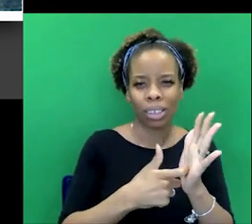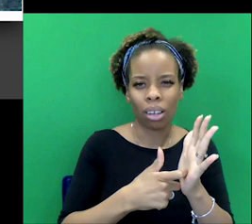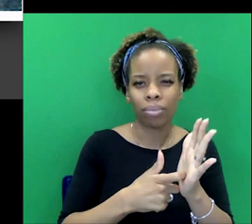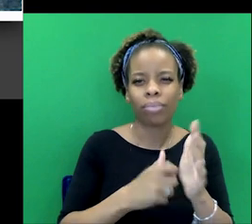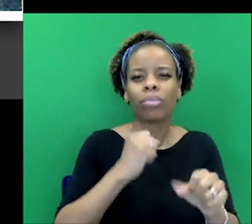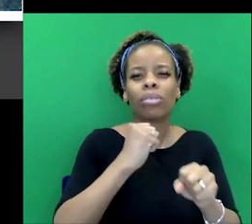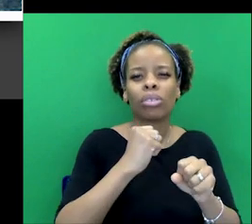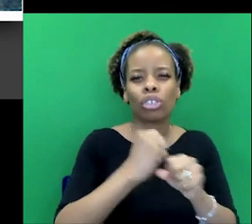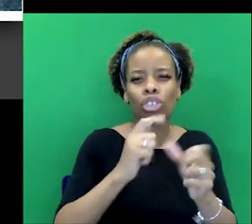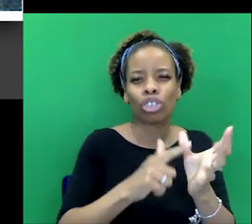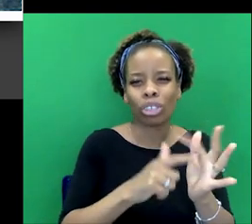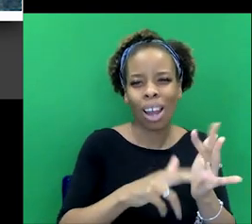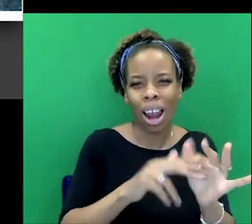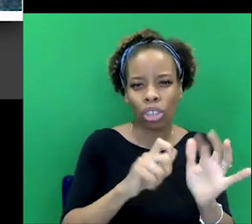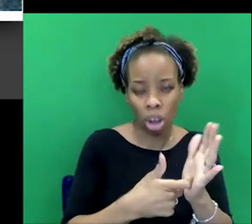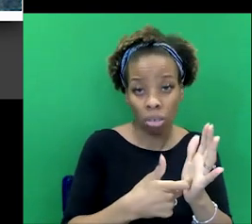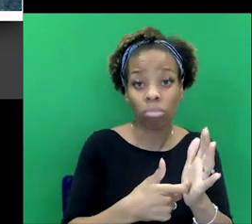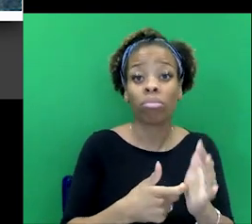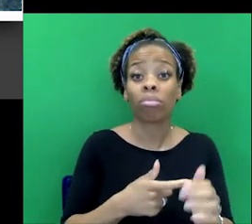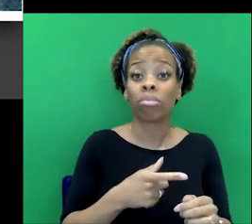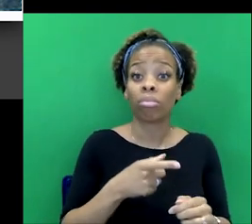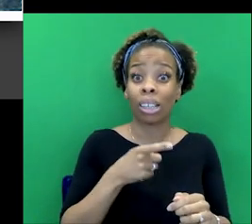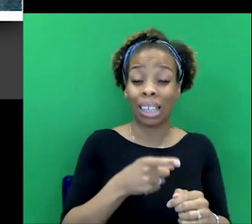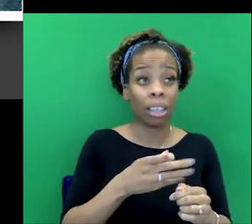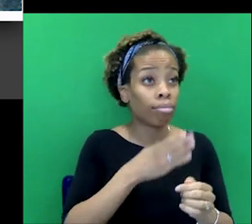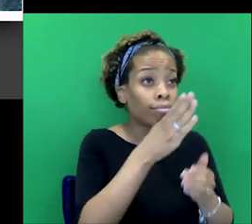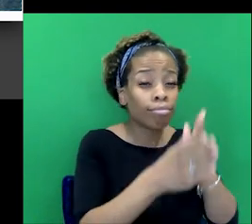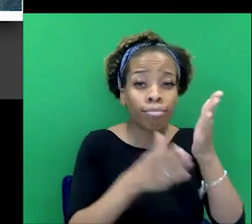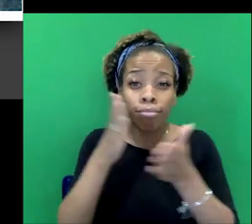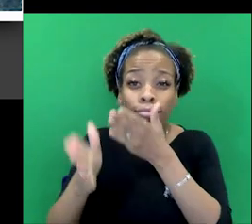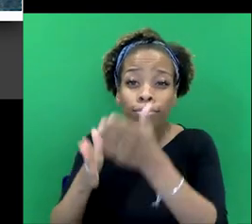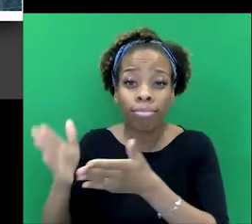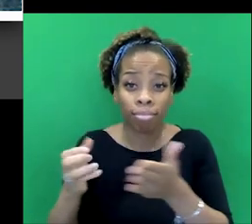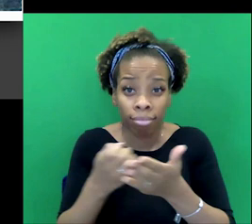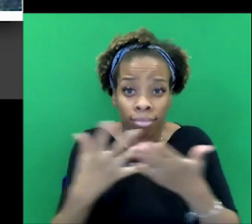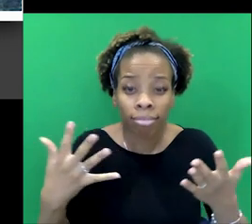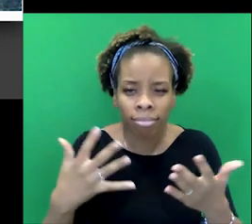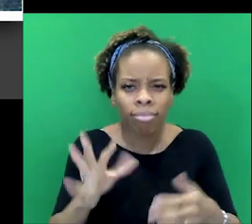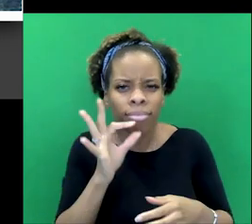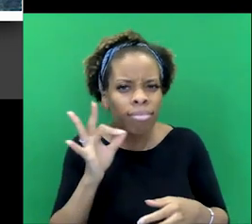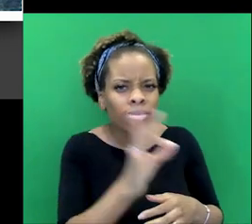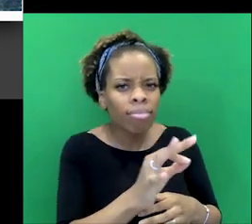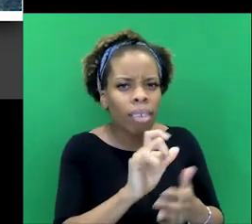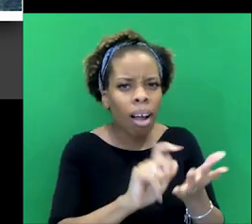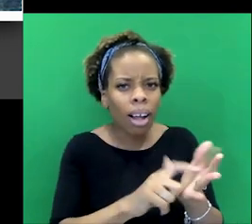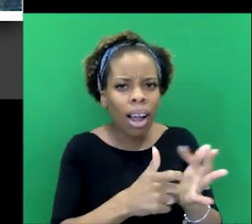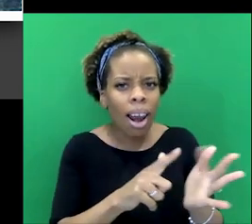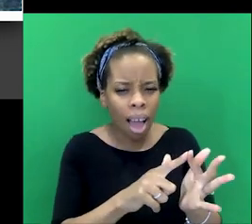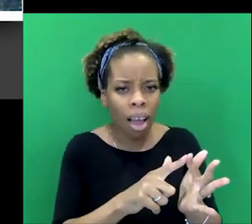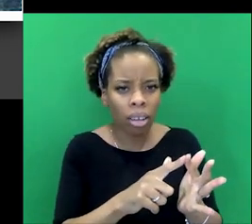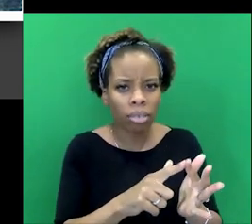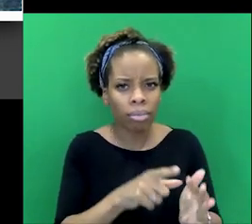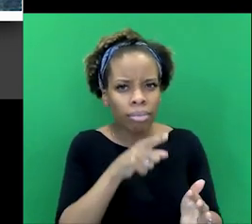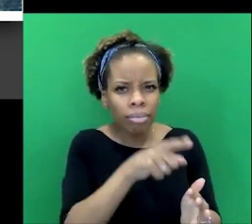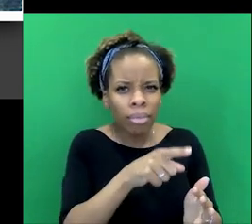places that Sherlock Holmes, I feel kind of couldn't go, but, but Claire, these ideas do seep into the